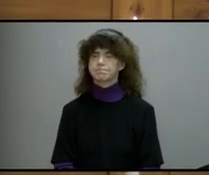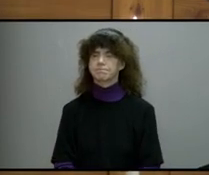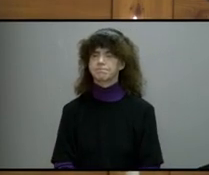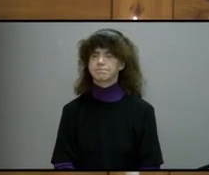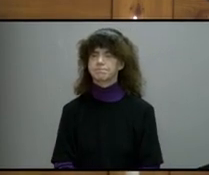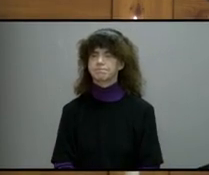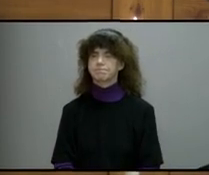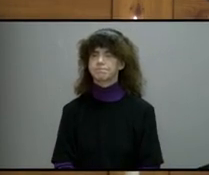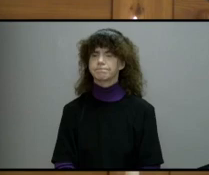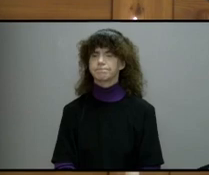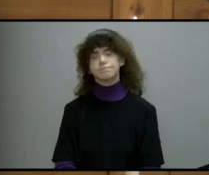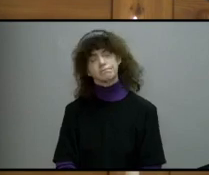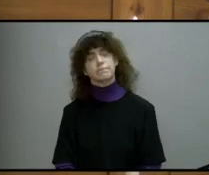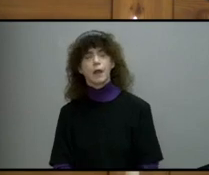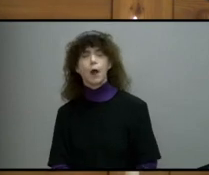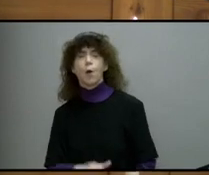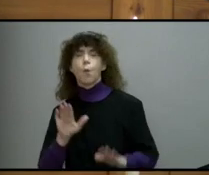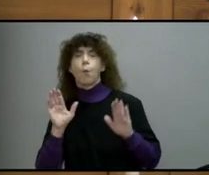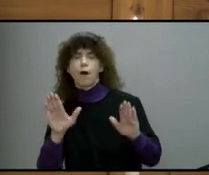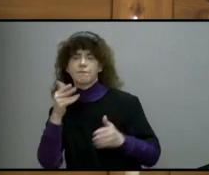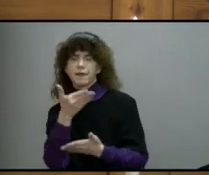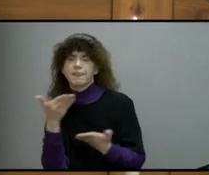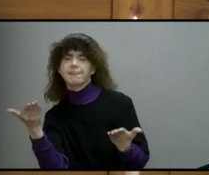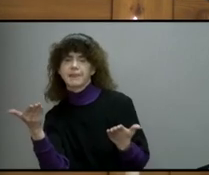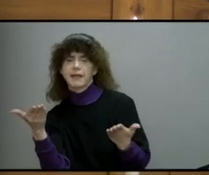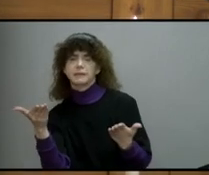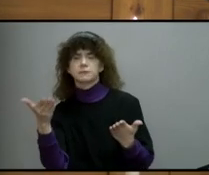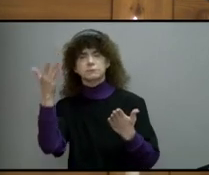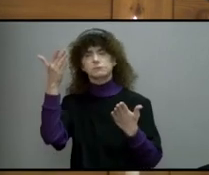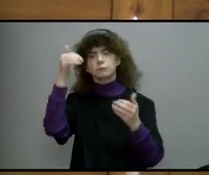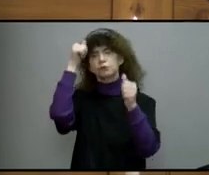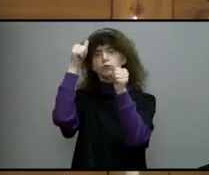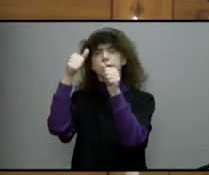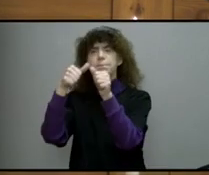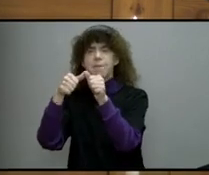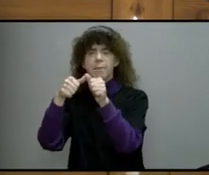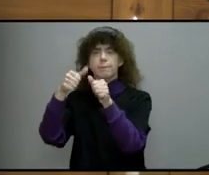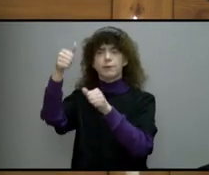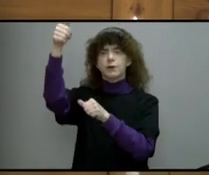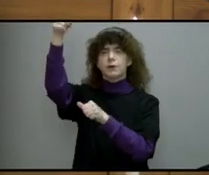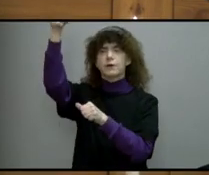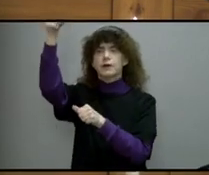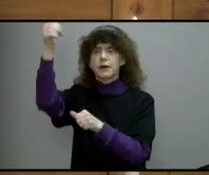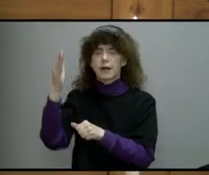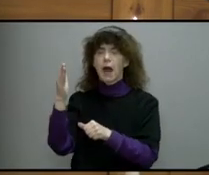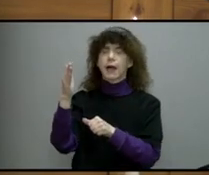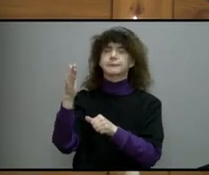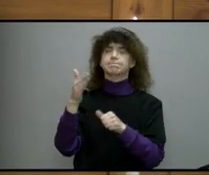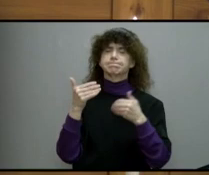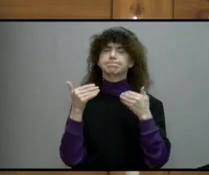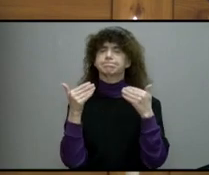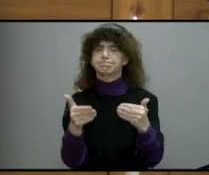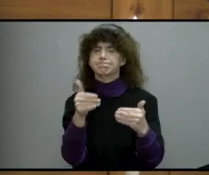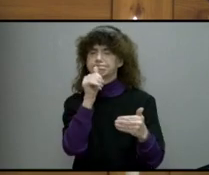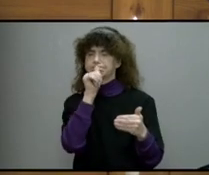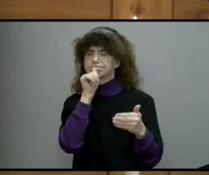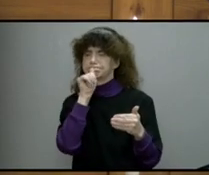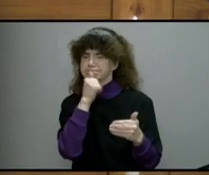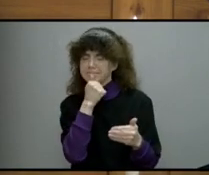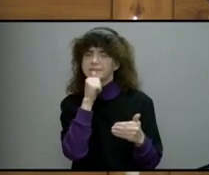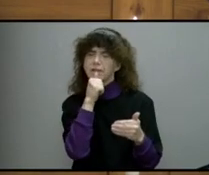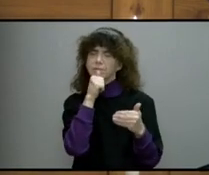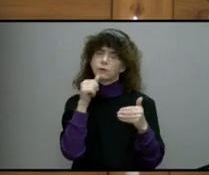This is a gracious thing. When mindful of God, one endures sorrows while suffering unjustly.